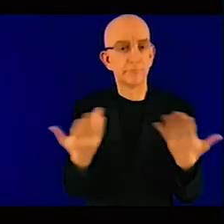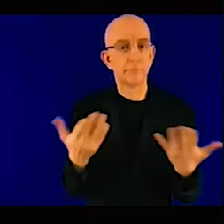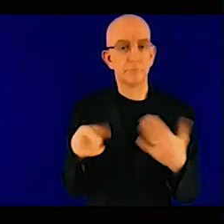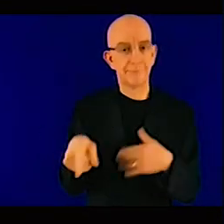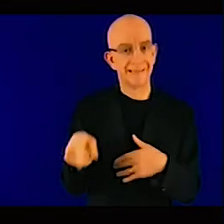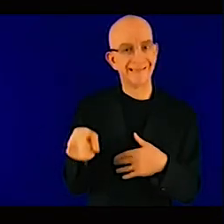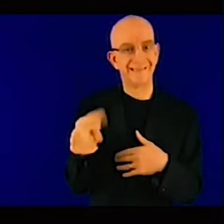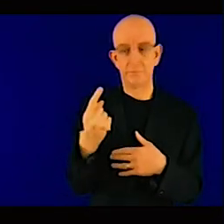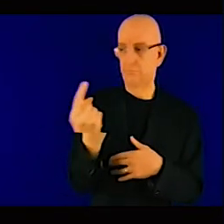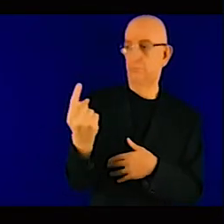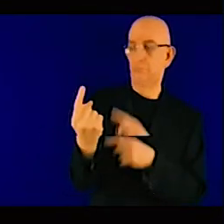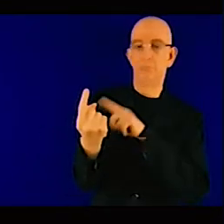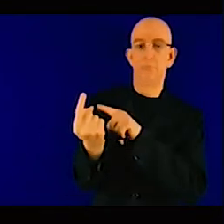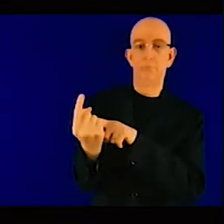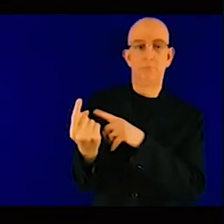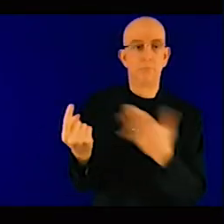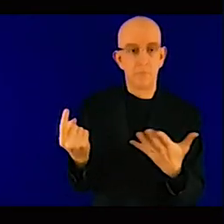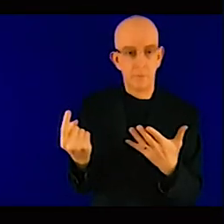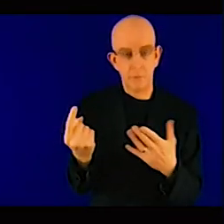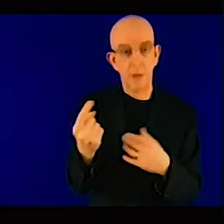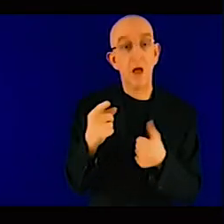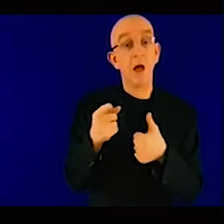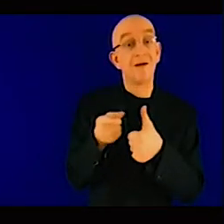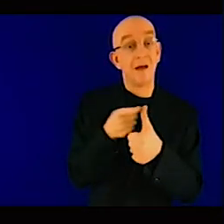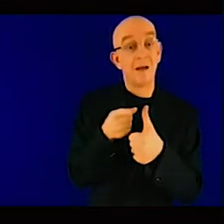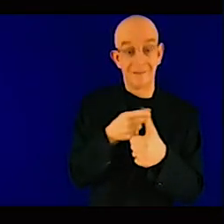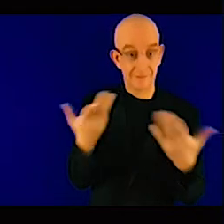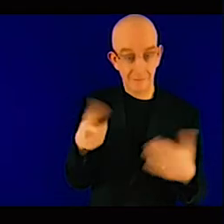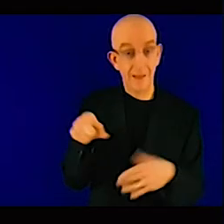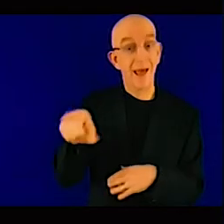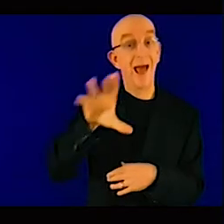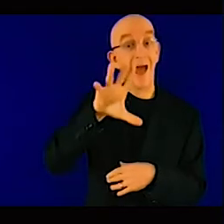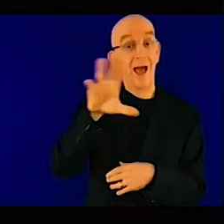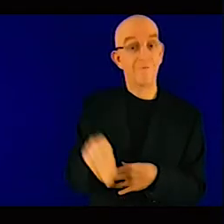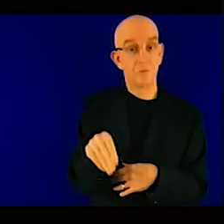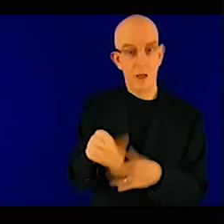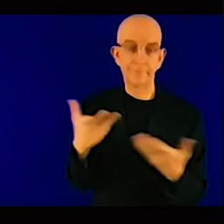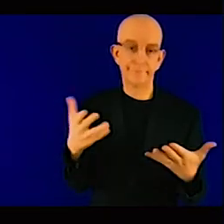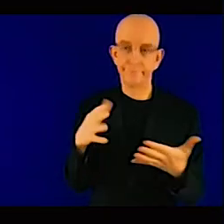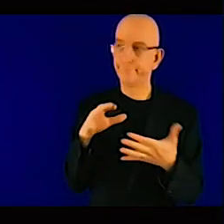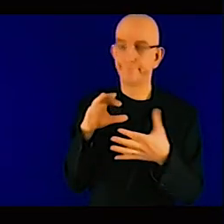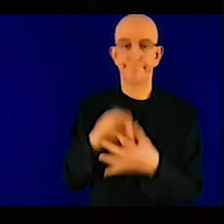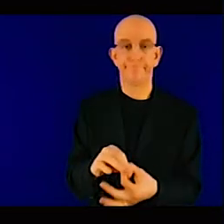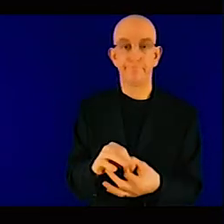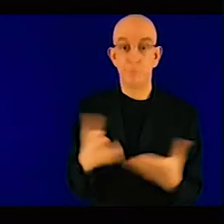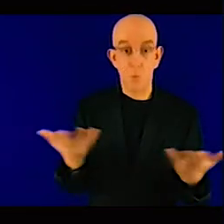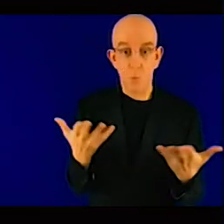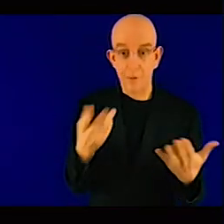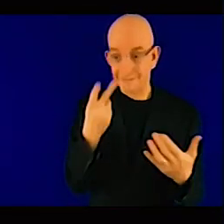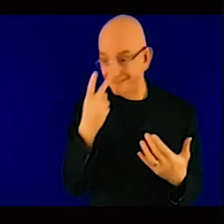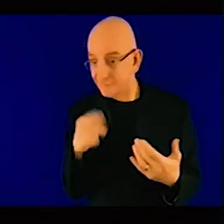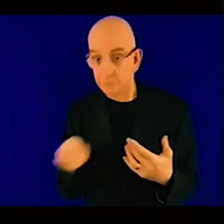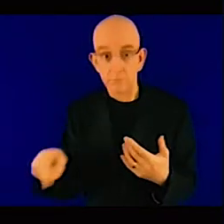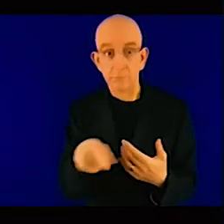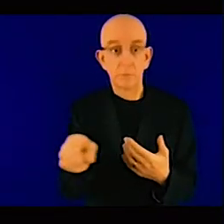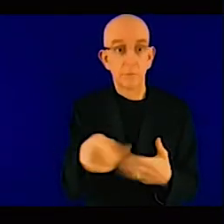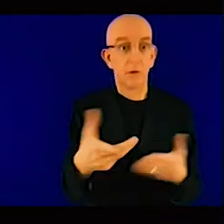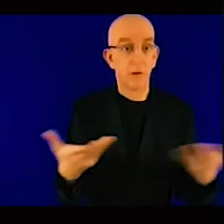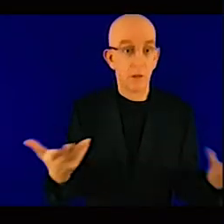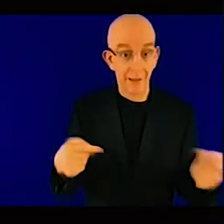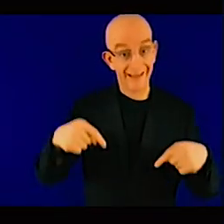globally. But in terms of vulnerabilities and in terms of impact,